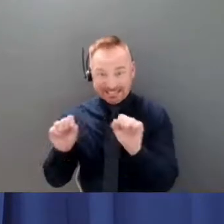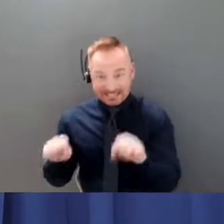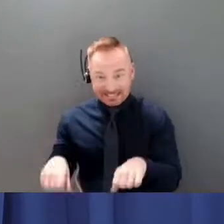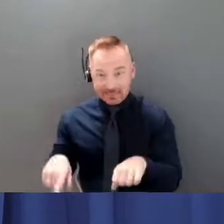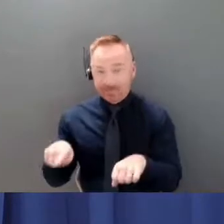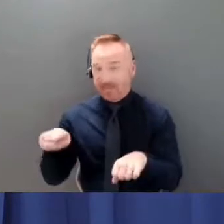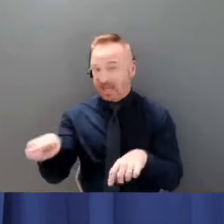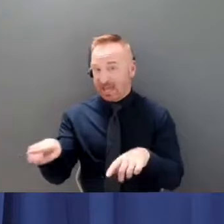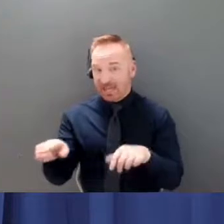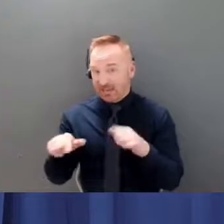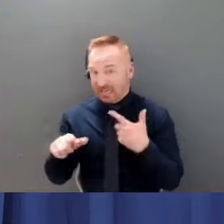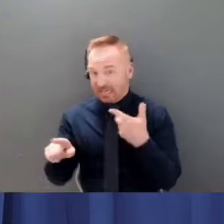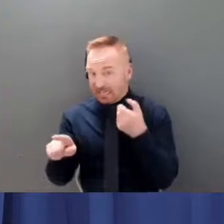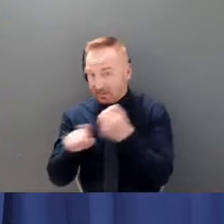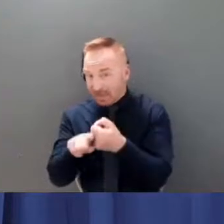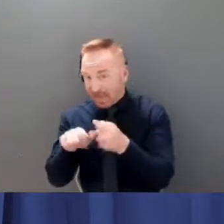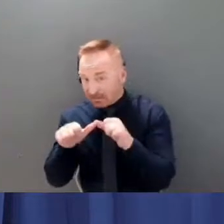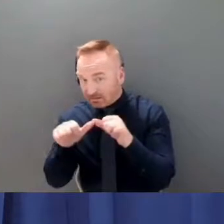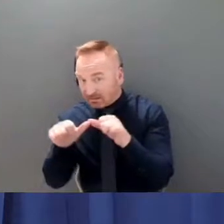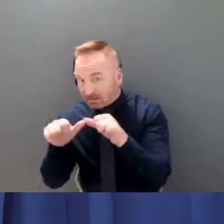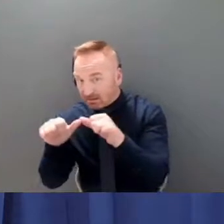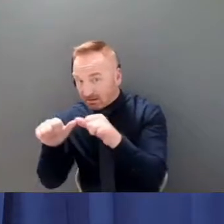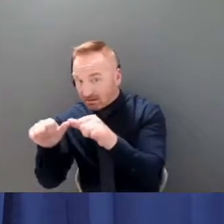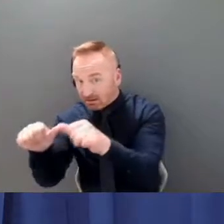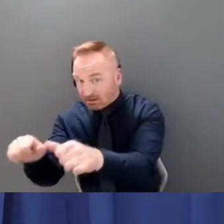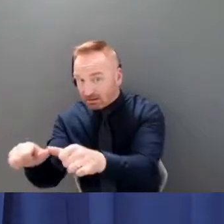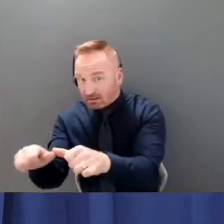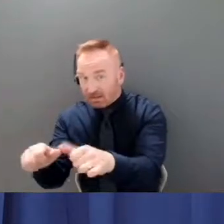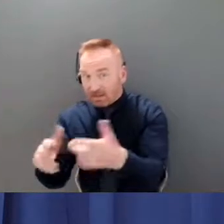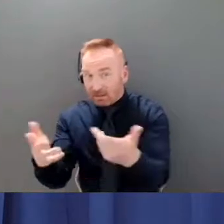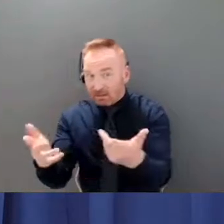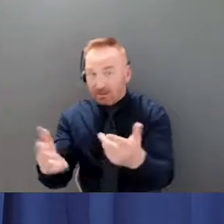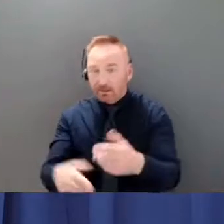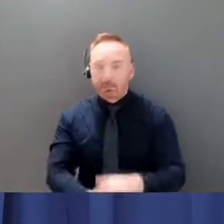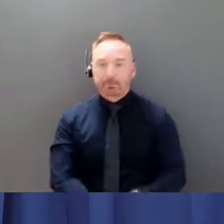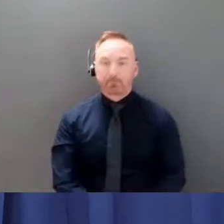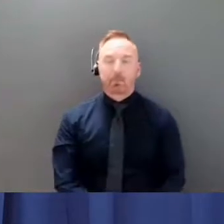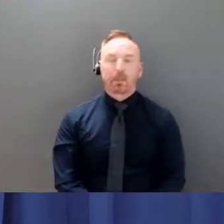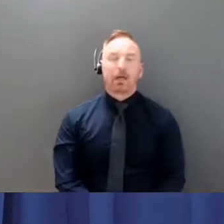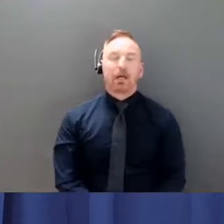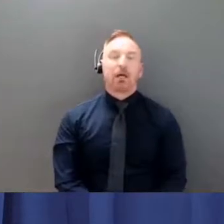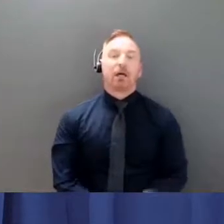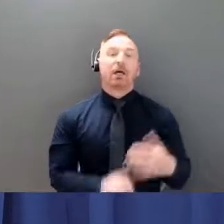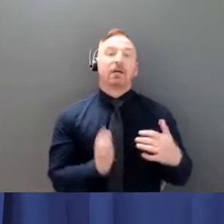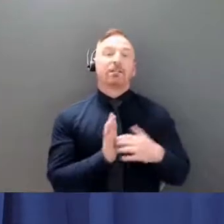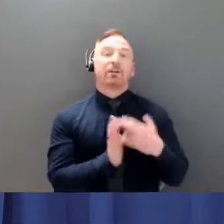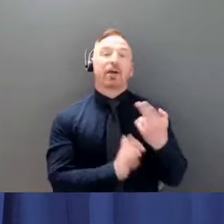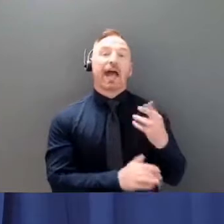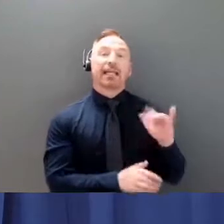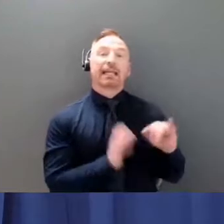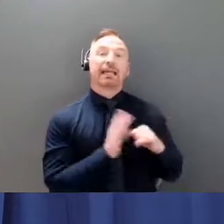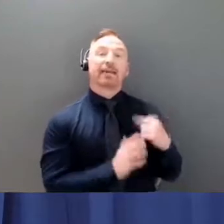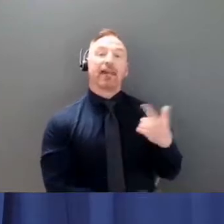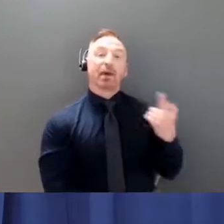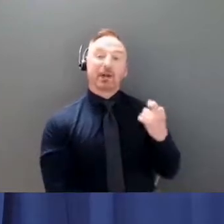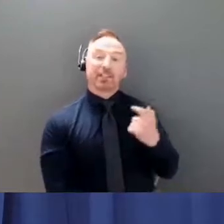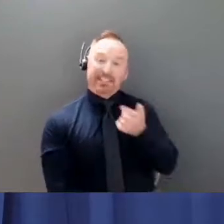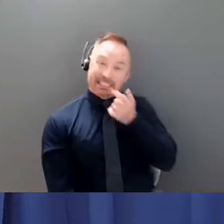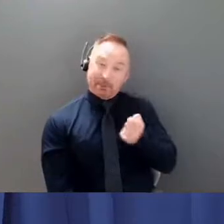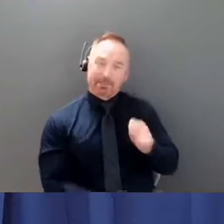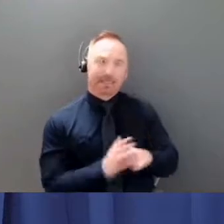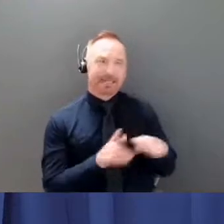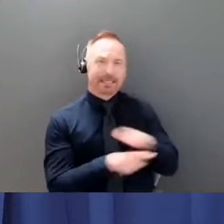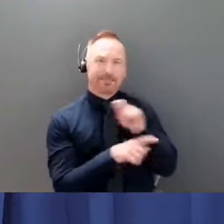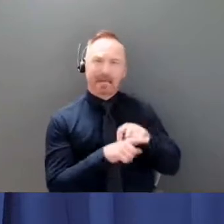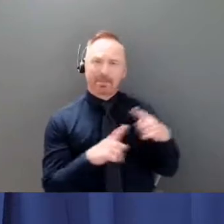Yeah, it's a really interesting question because it's such a complex question at the same time. Of course, yes, I worry about the